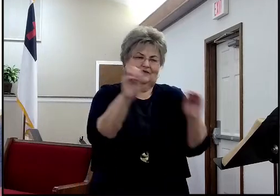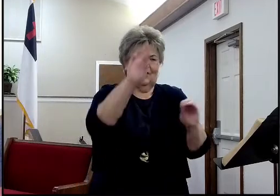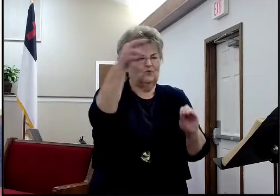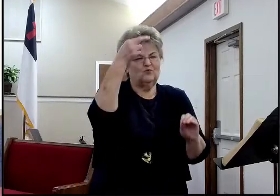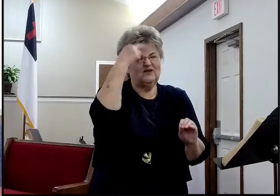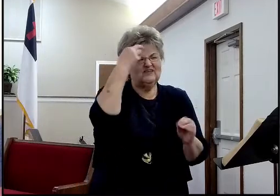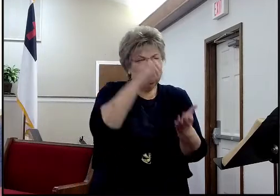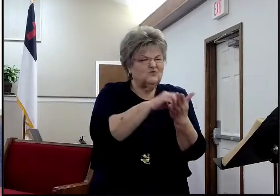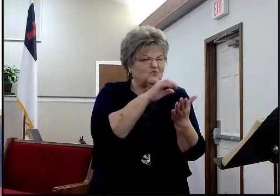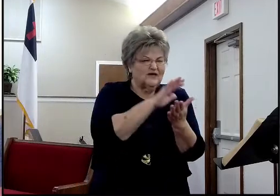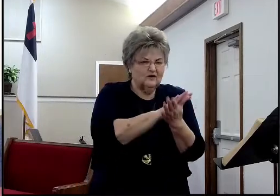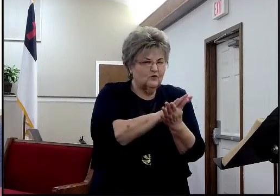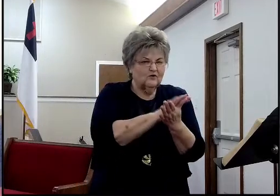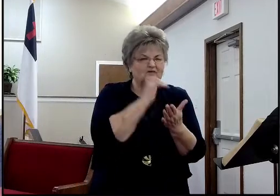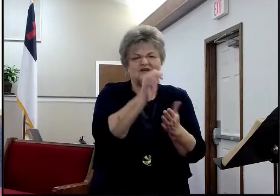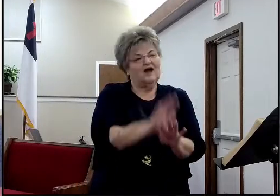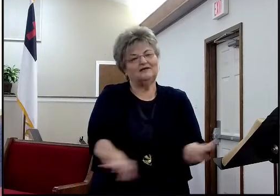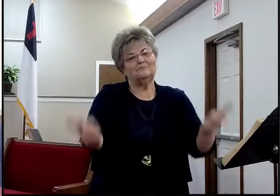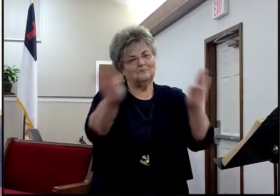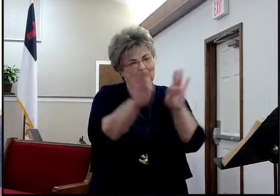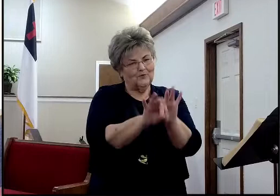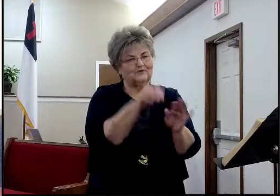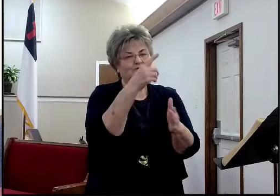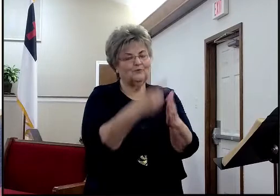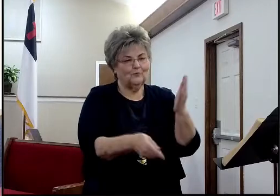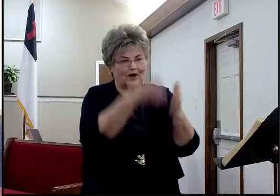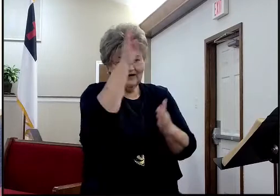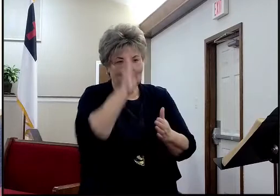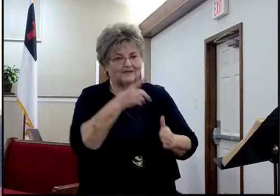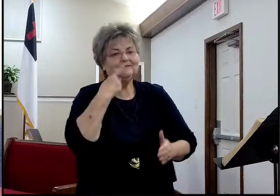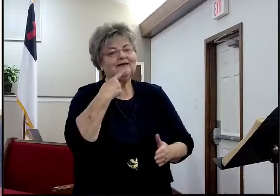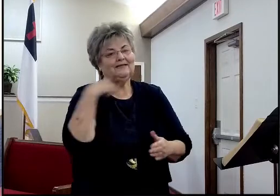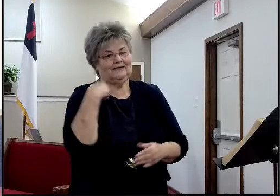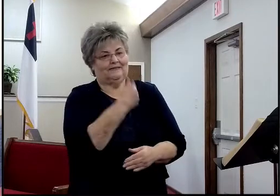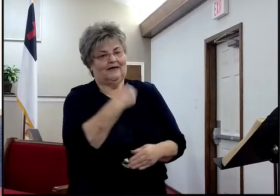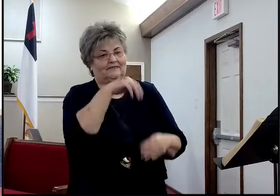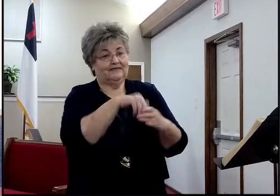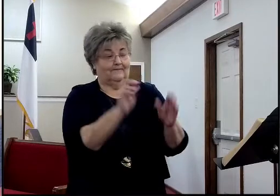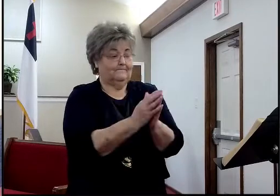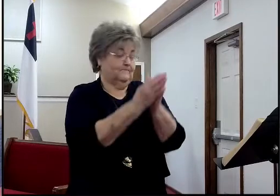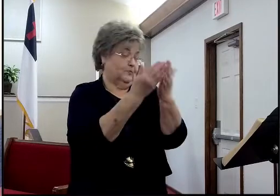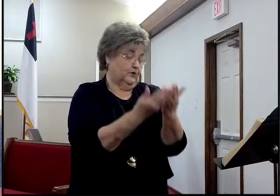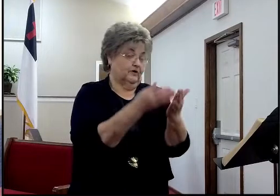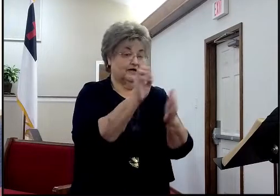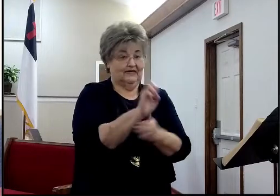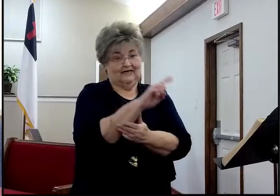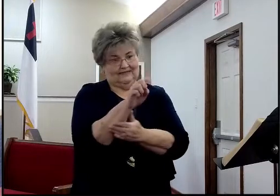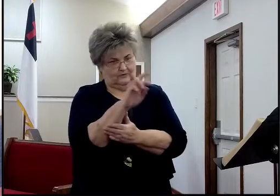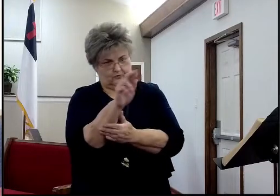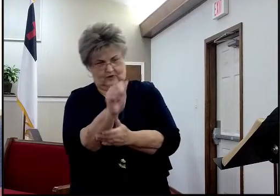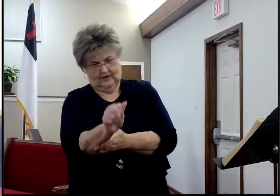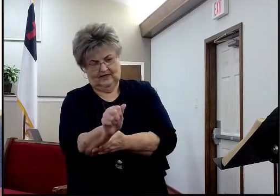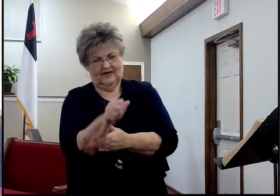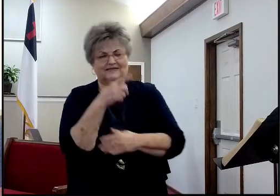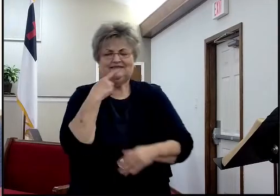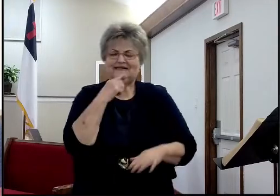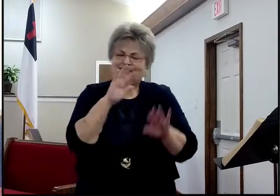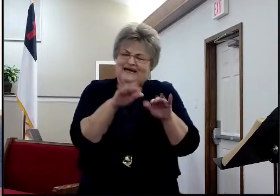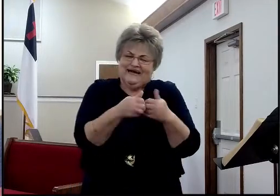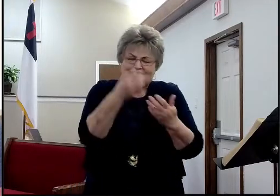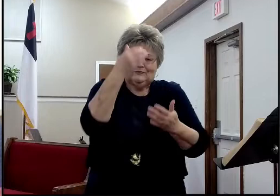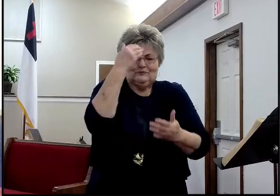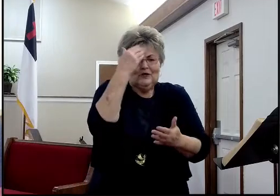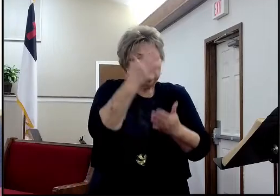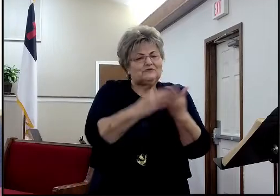to give us in Ezra. You say, well how do you know, that, that some of the other people, came